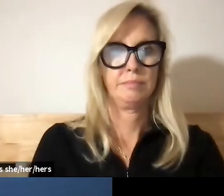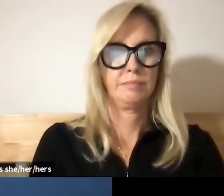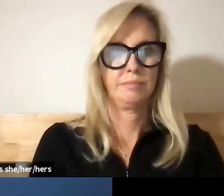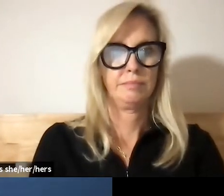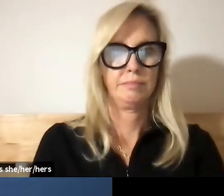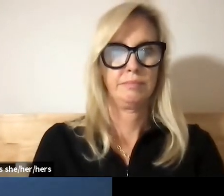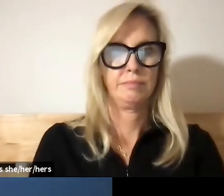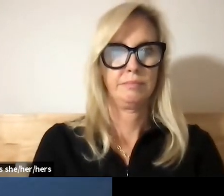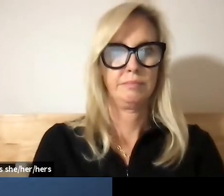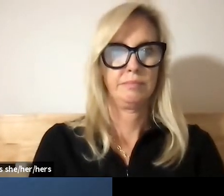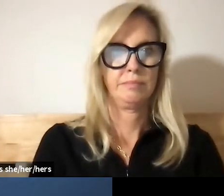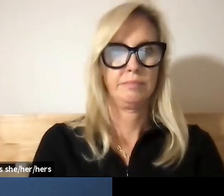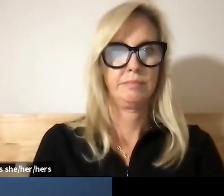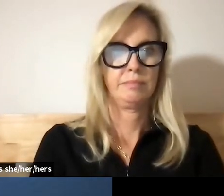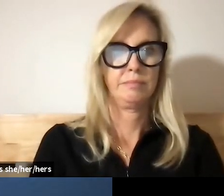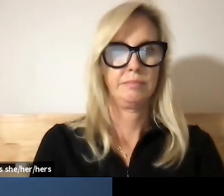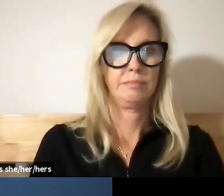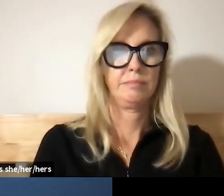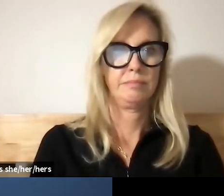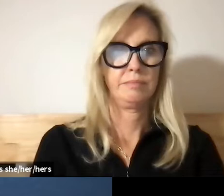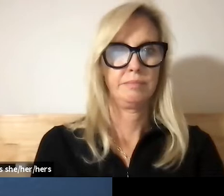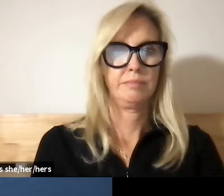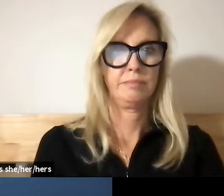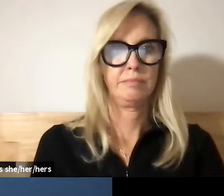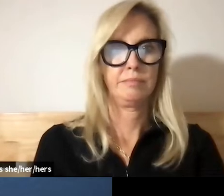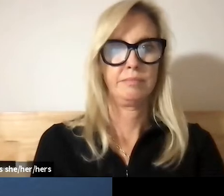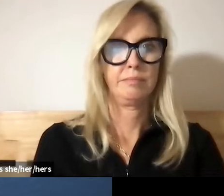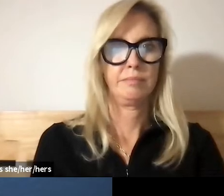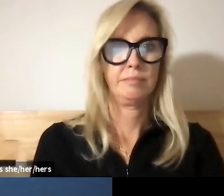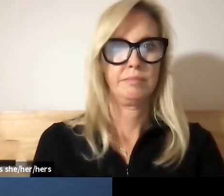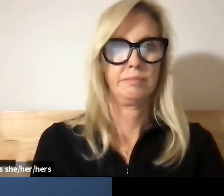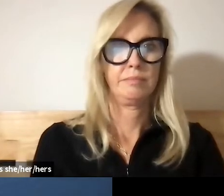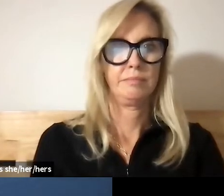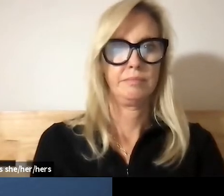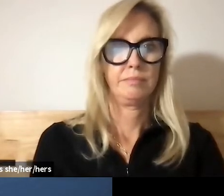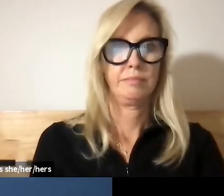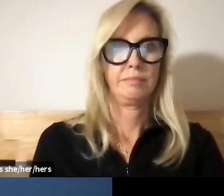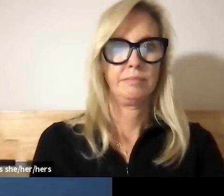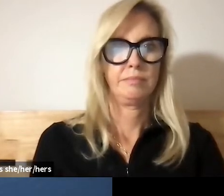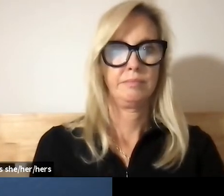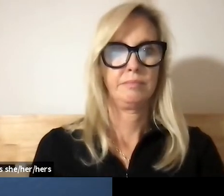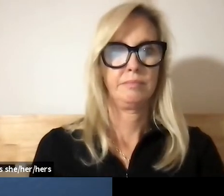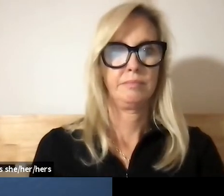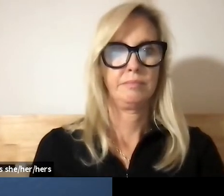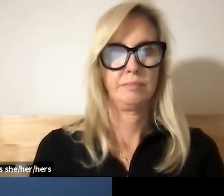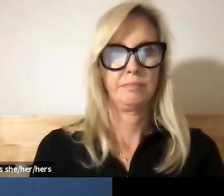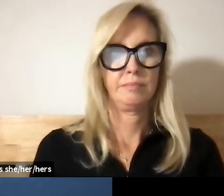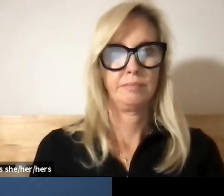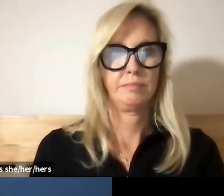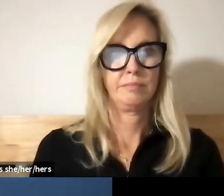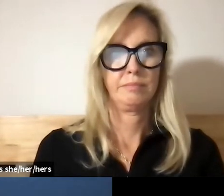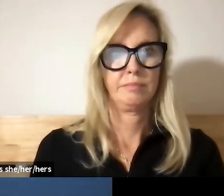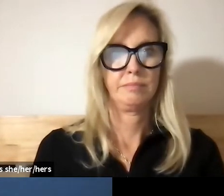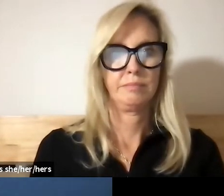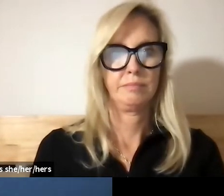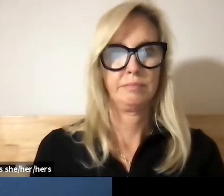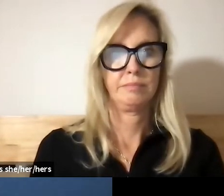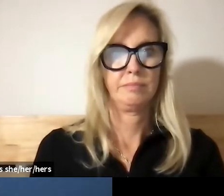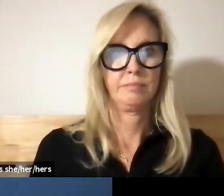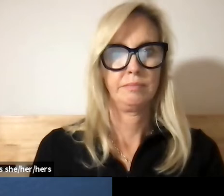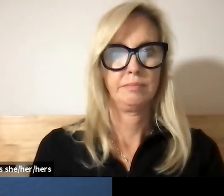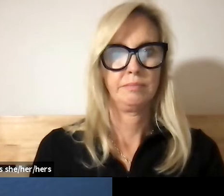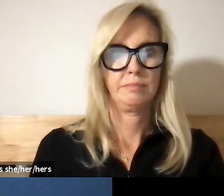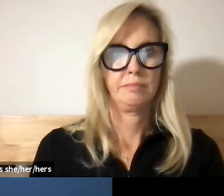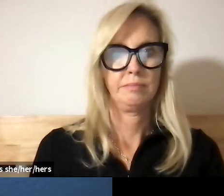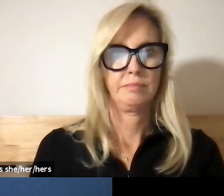trustee maps dividing the school district into five or into seven areas the public and the board will